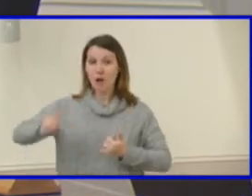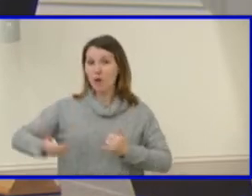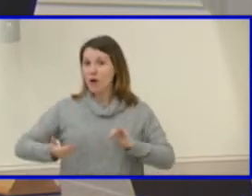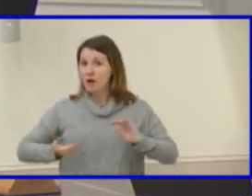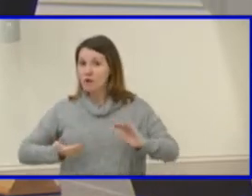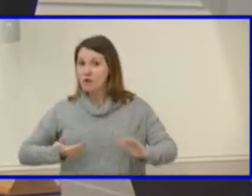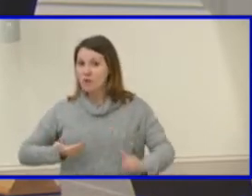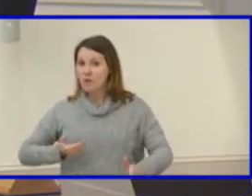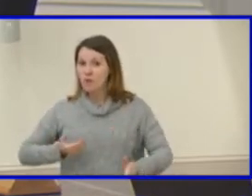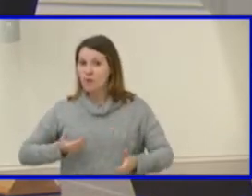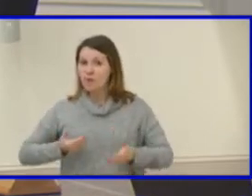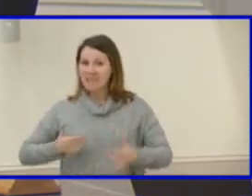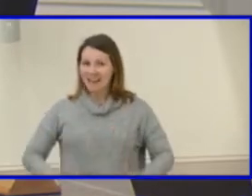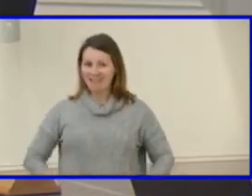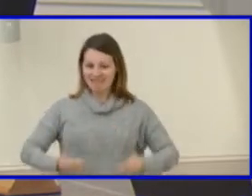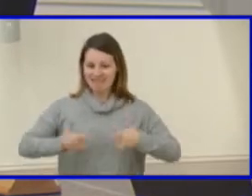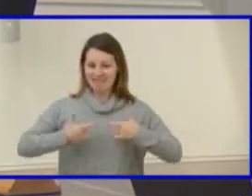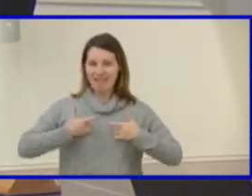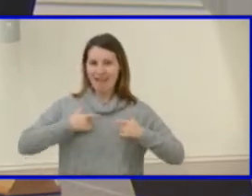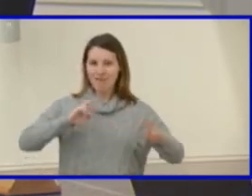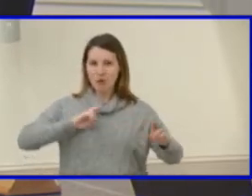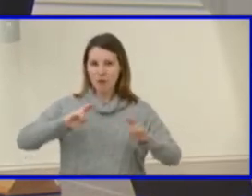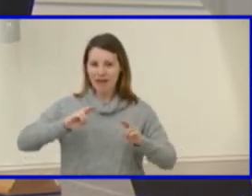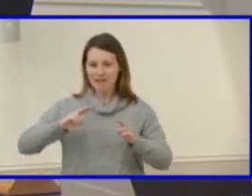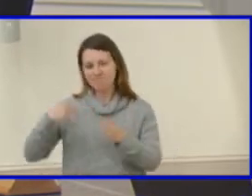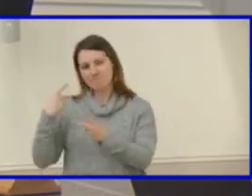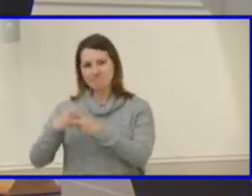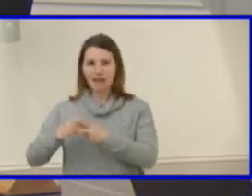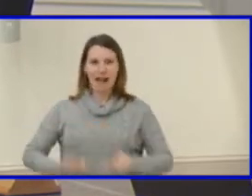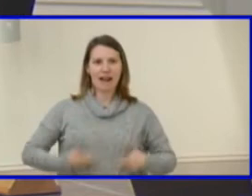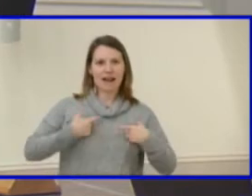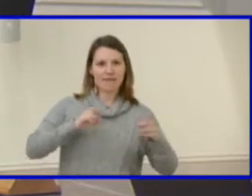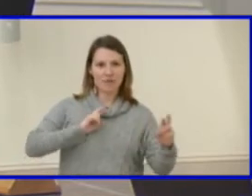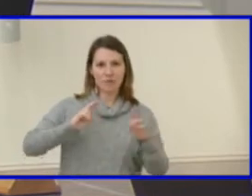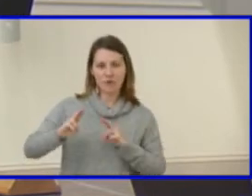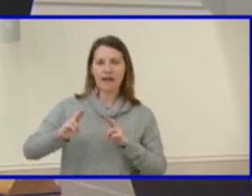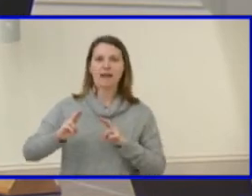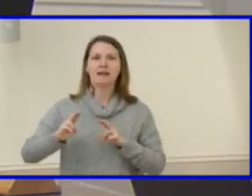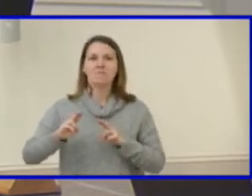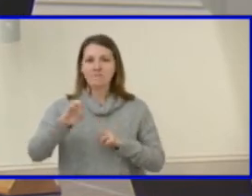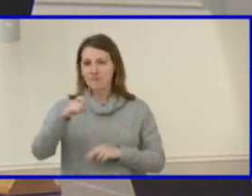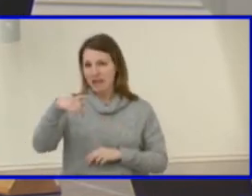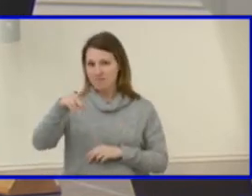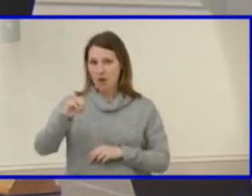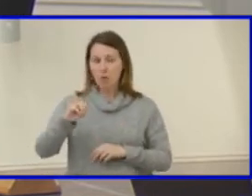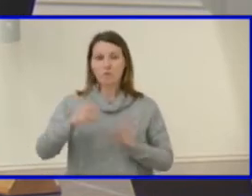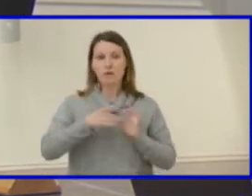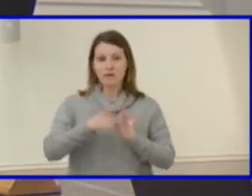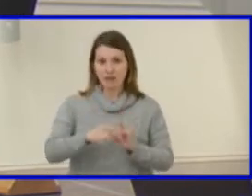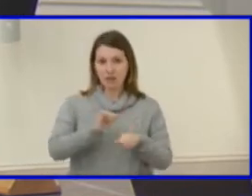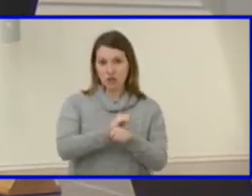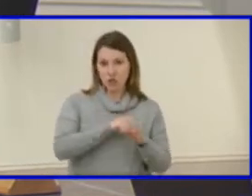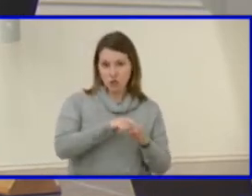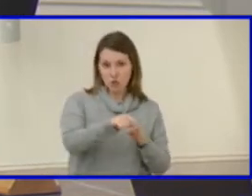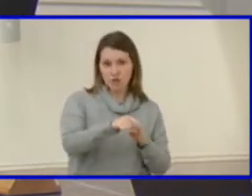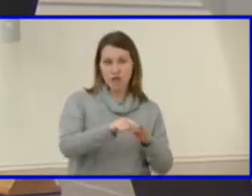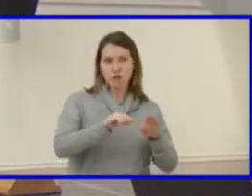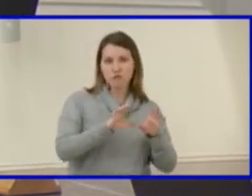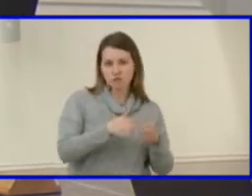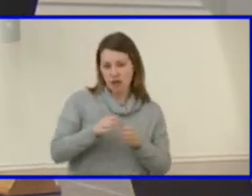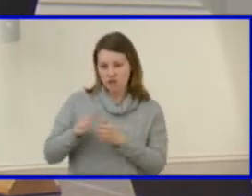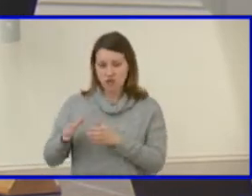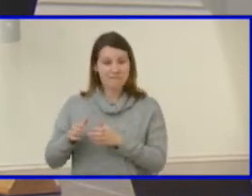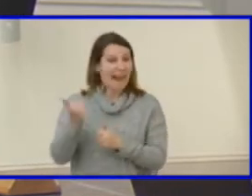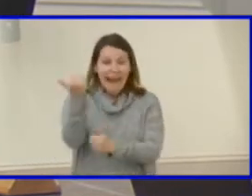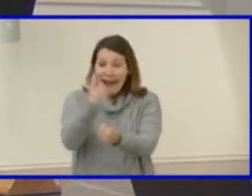life ready expos that go along with all of our career, career clusters. And they have for any student, uh, seventh through